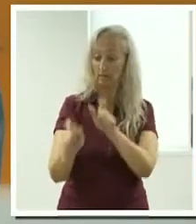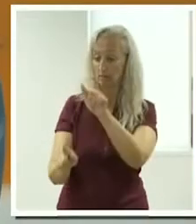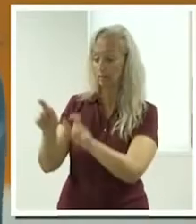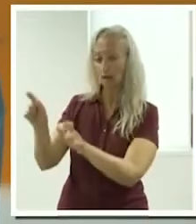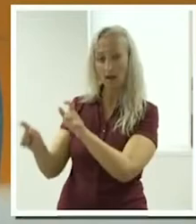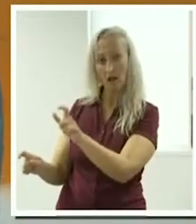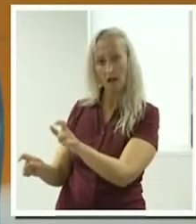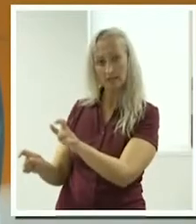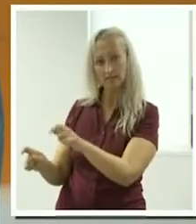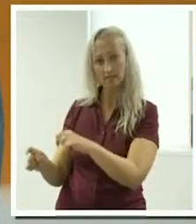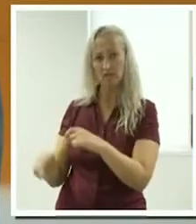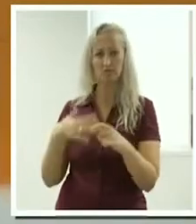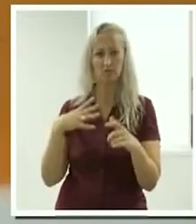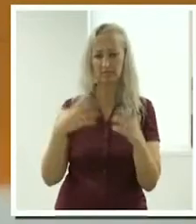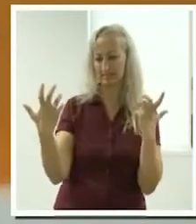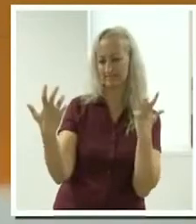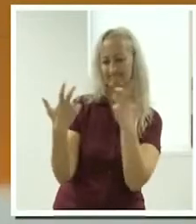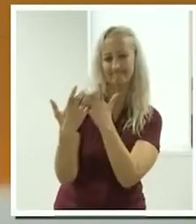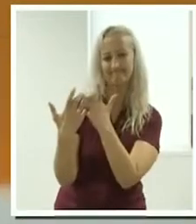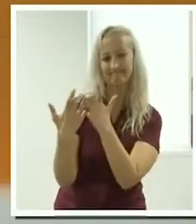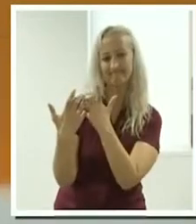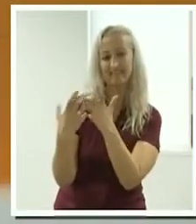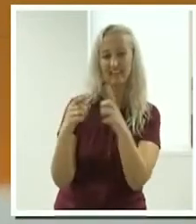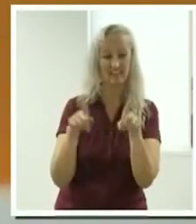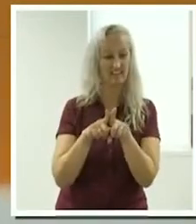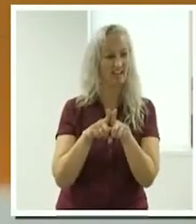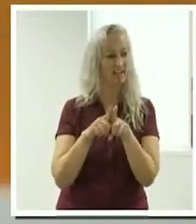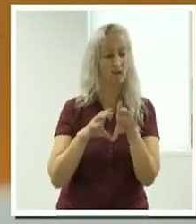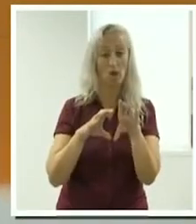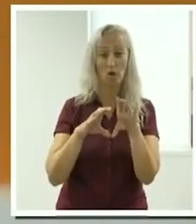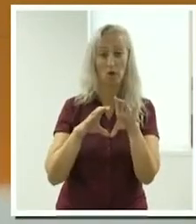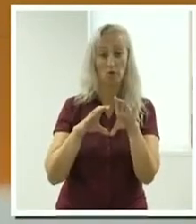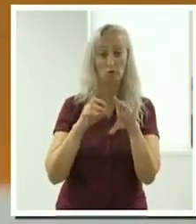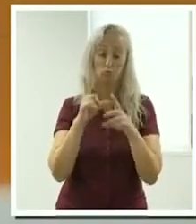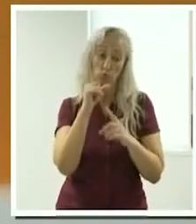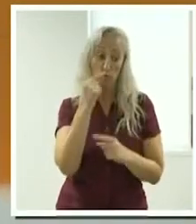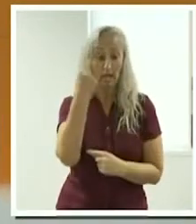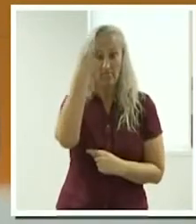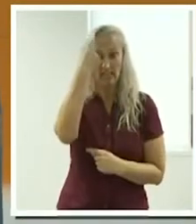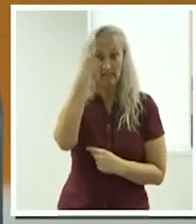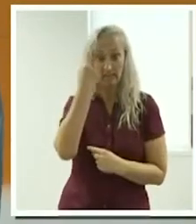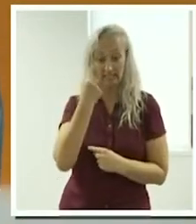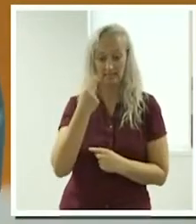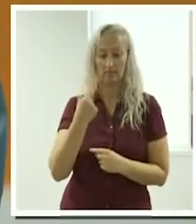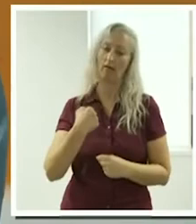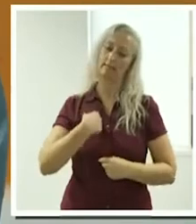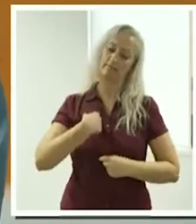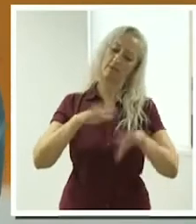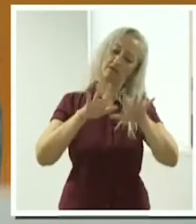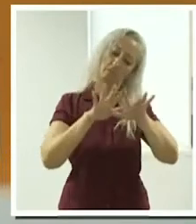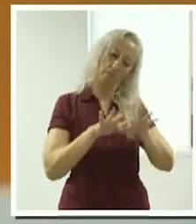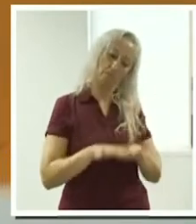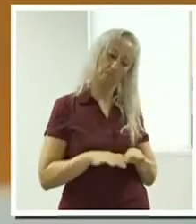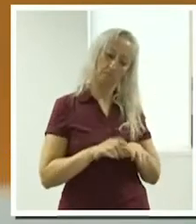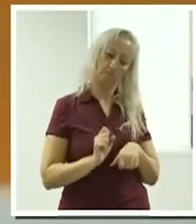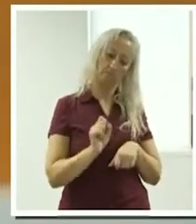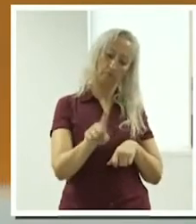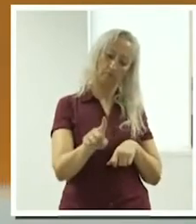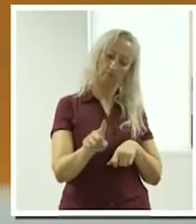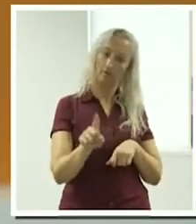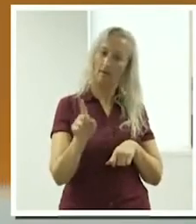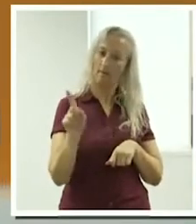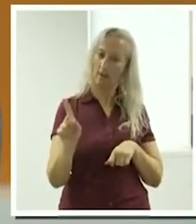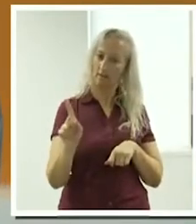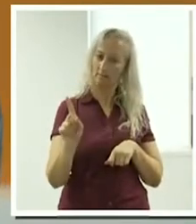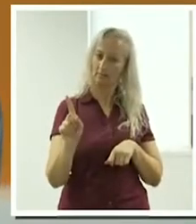you can think of it as communicating it one way, but the actual person reading your profile could think of it